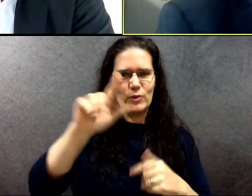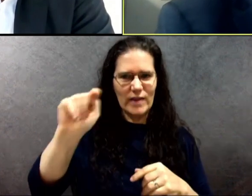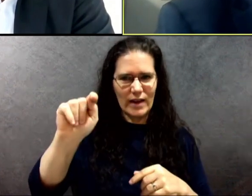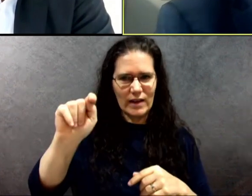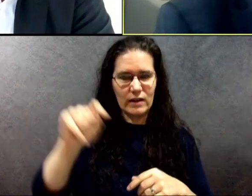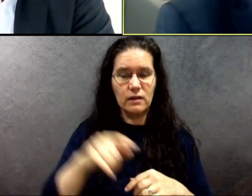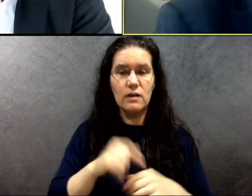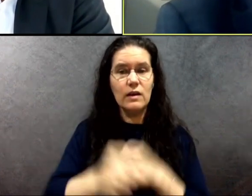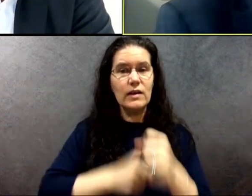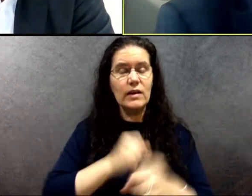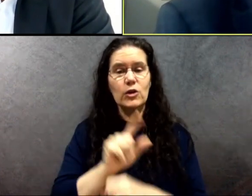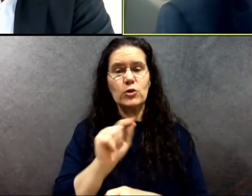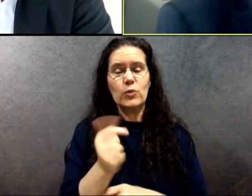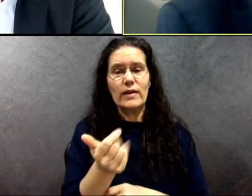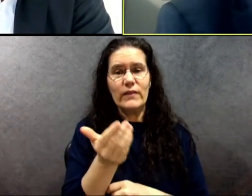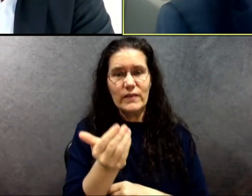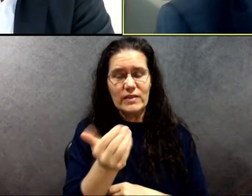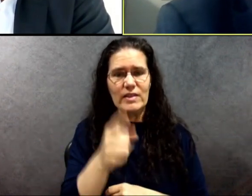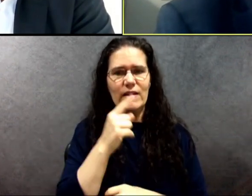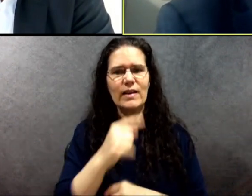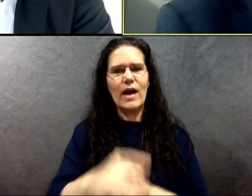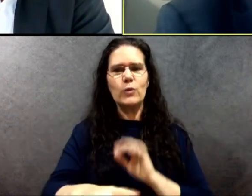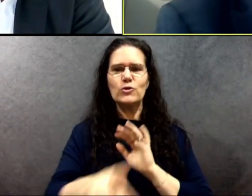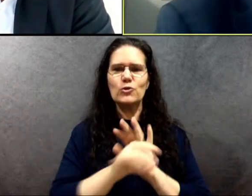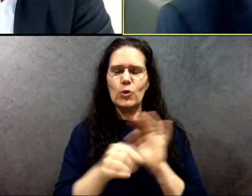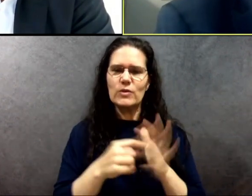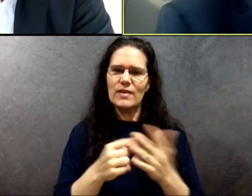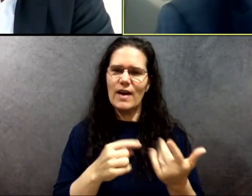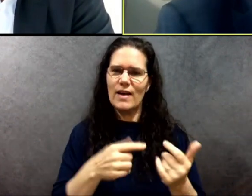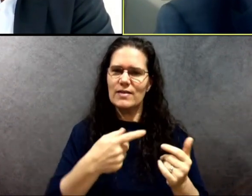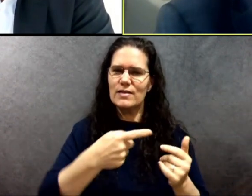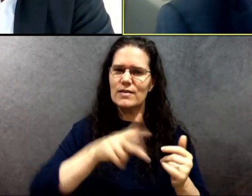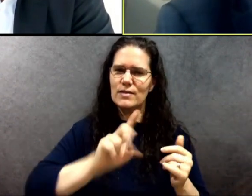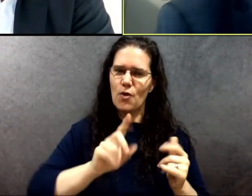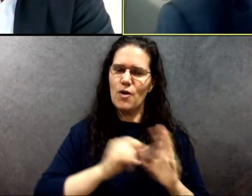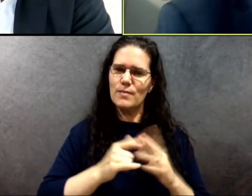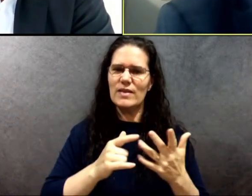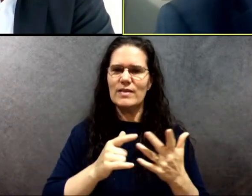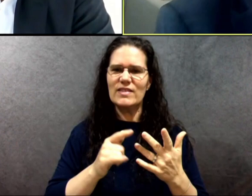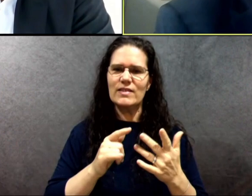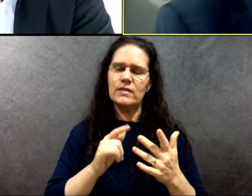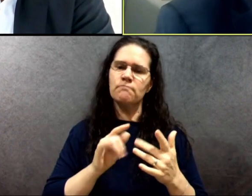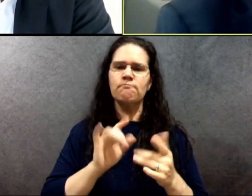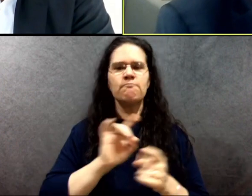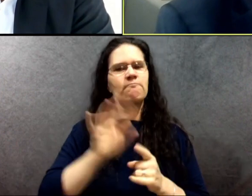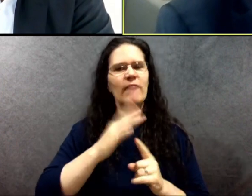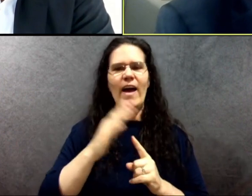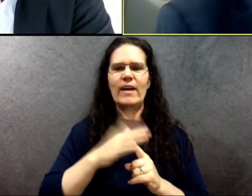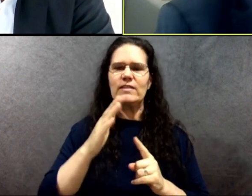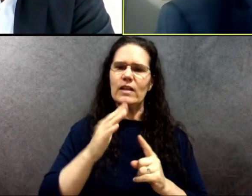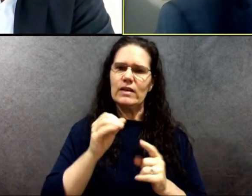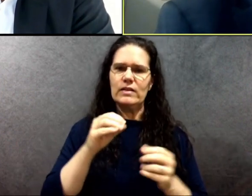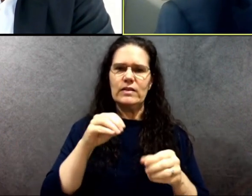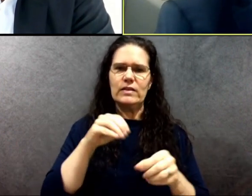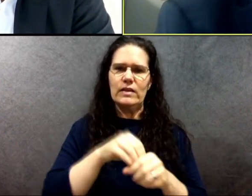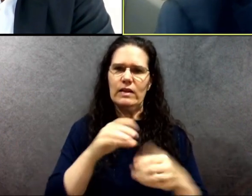the recipient of the department's excellence, excellence and leadership award. The only, it's the only award we have